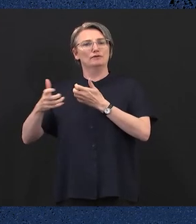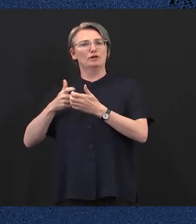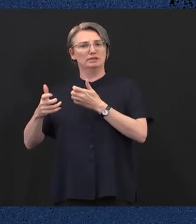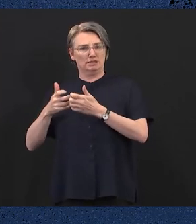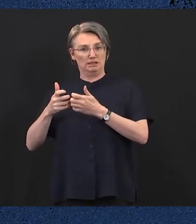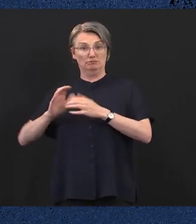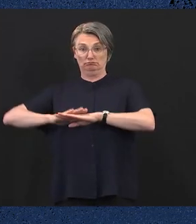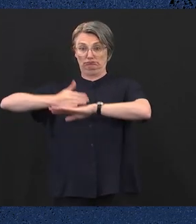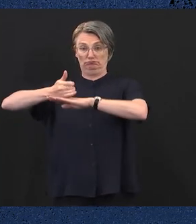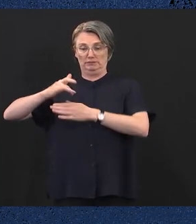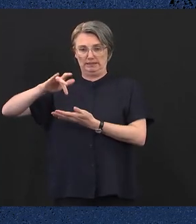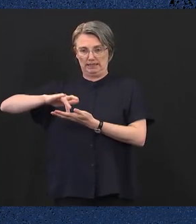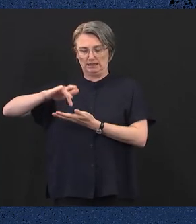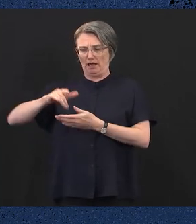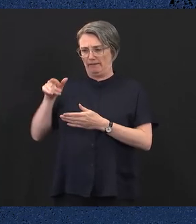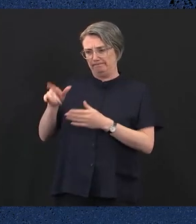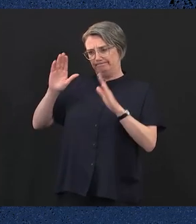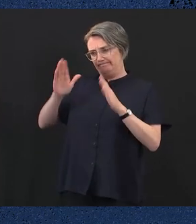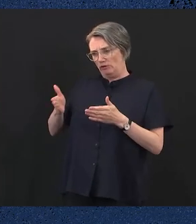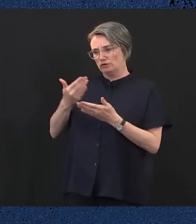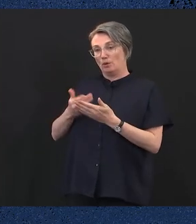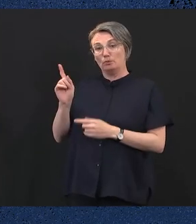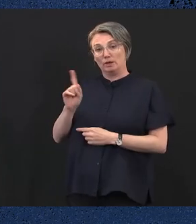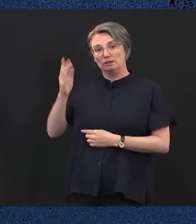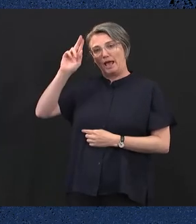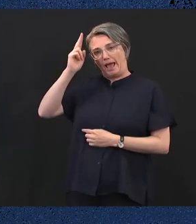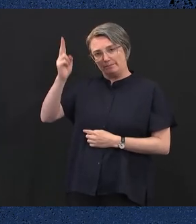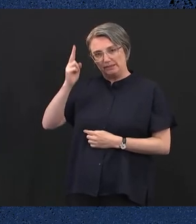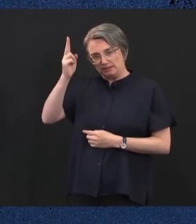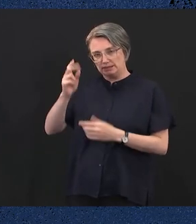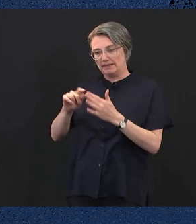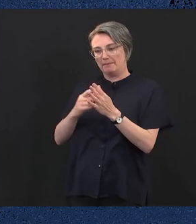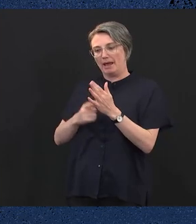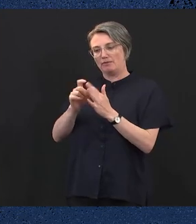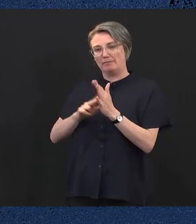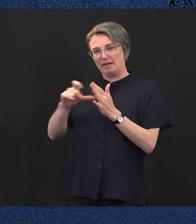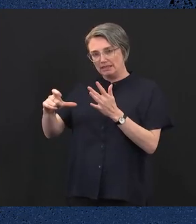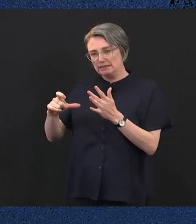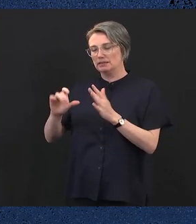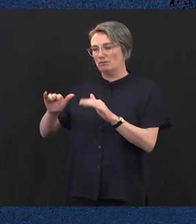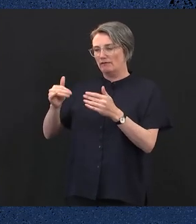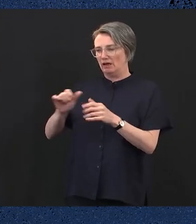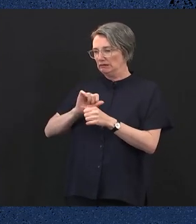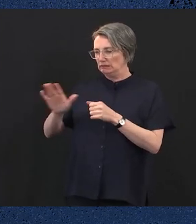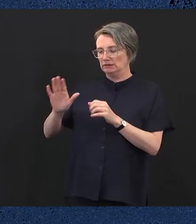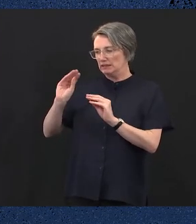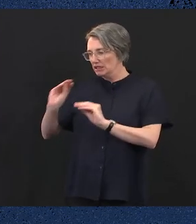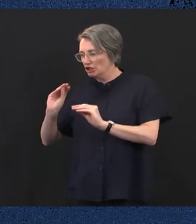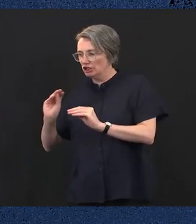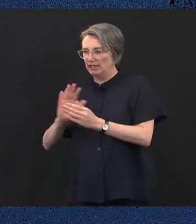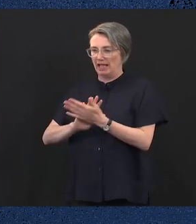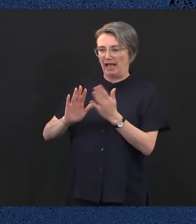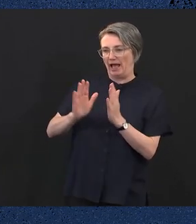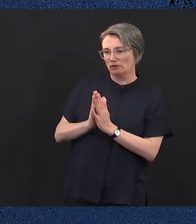focus on training the next generation of ambulance paramedics providing advanced teaching methods with the